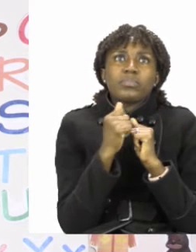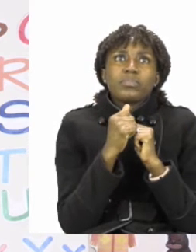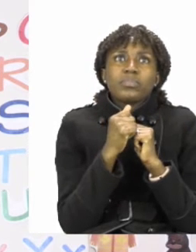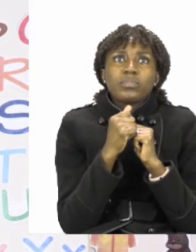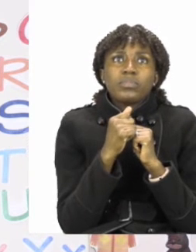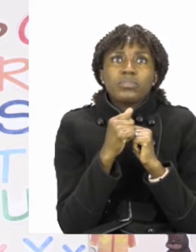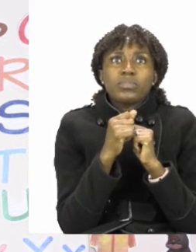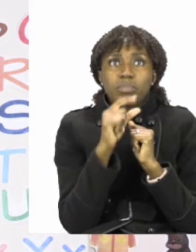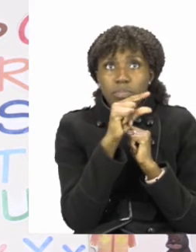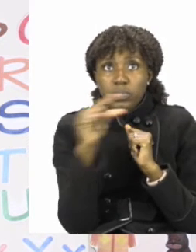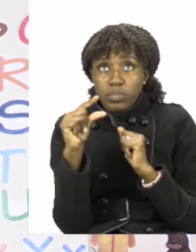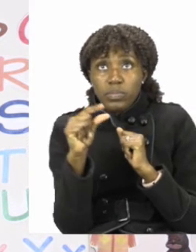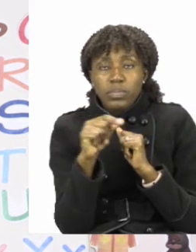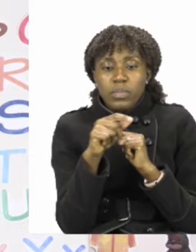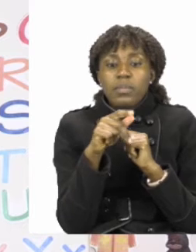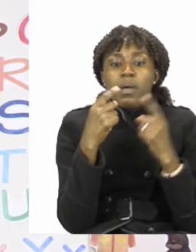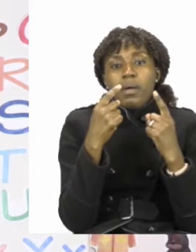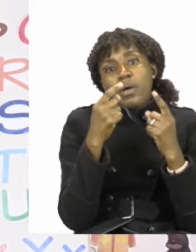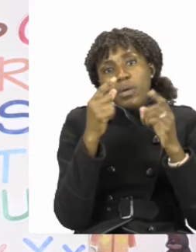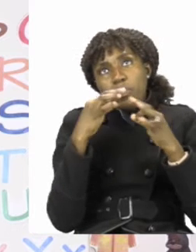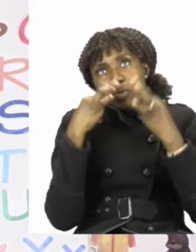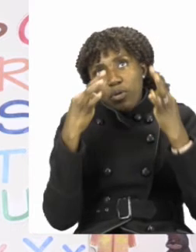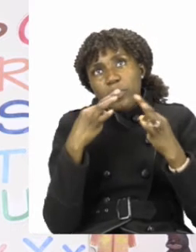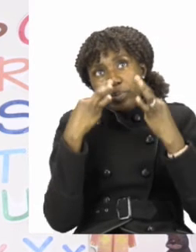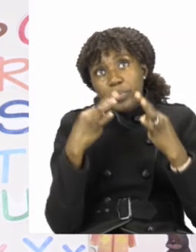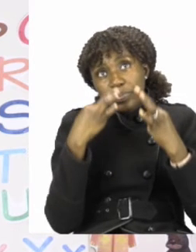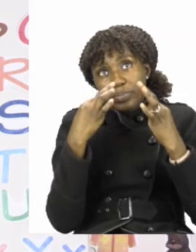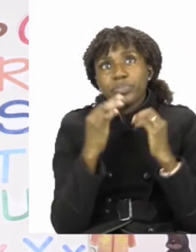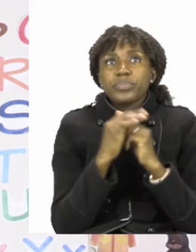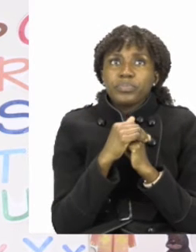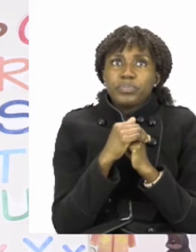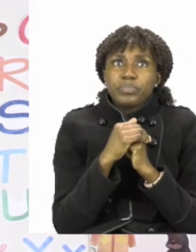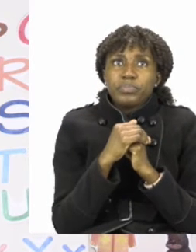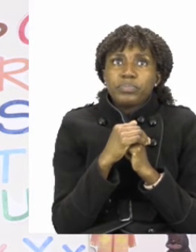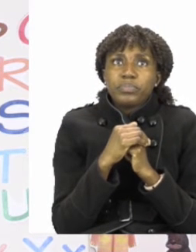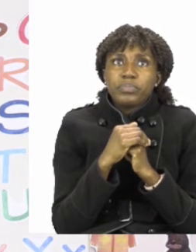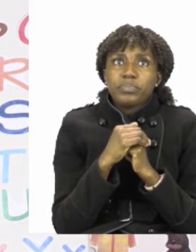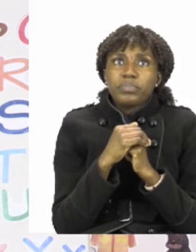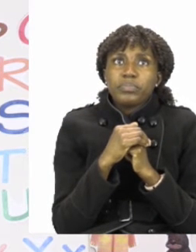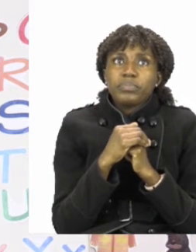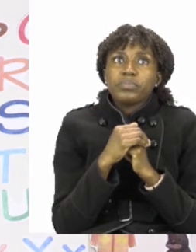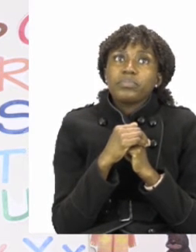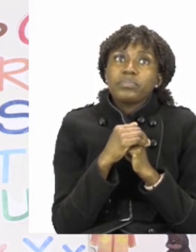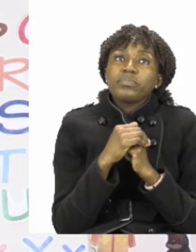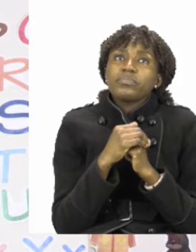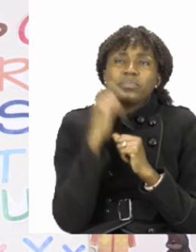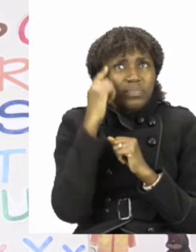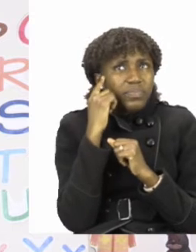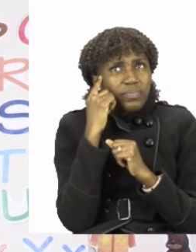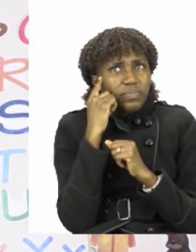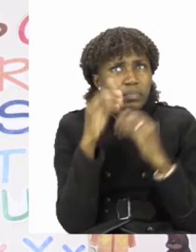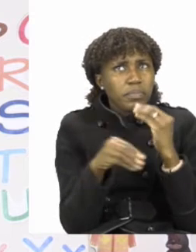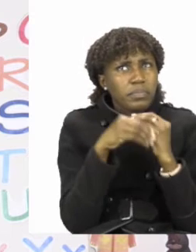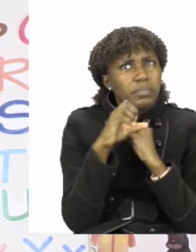is the word play. Now the word play, we have to figure out, do we